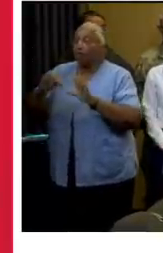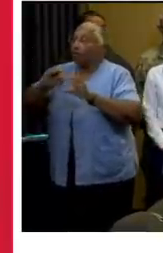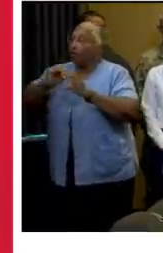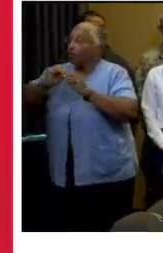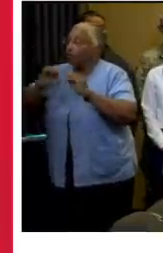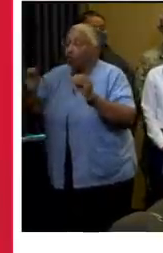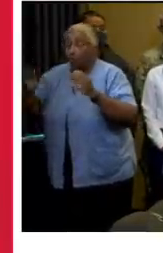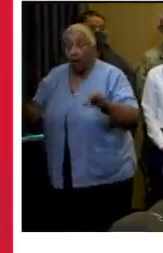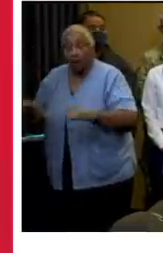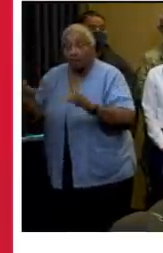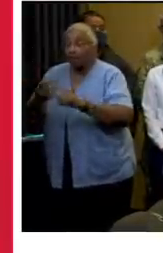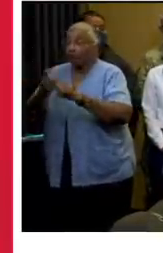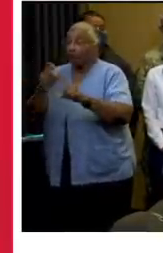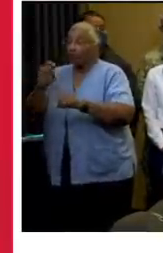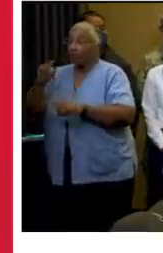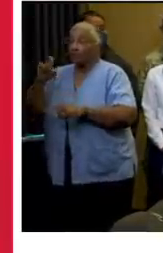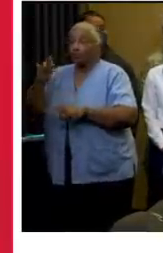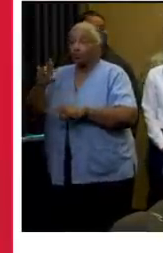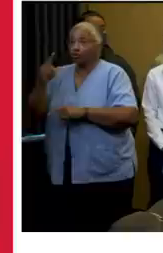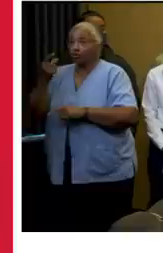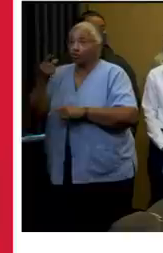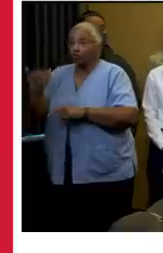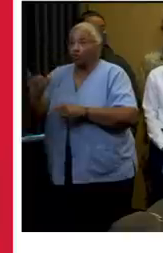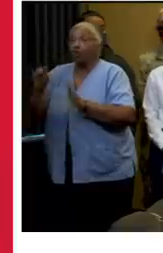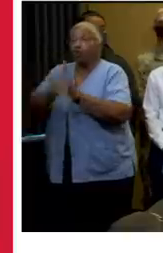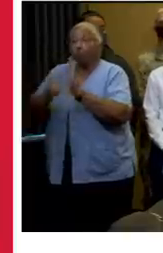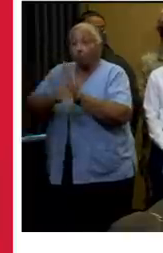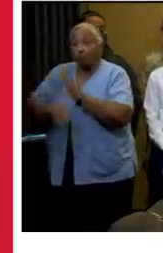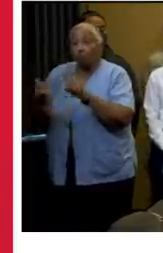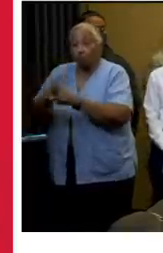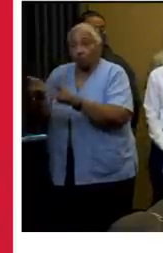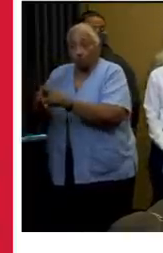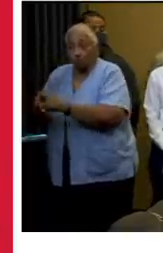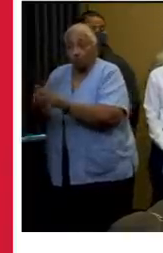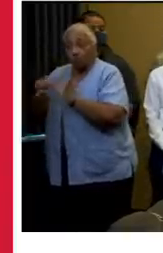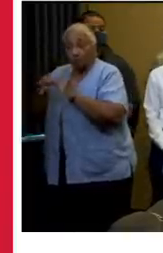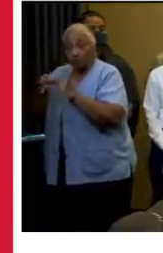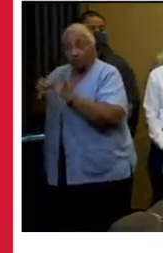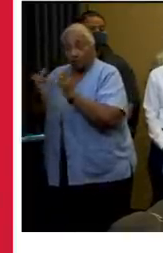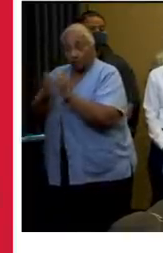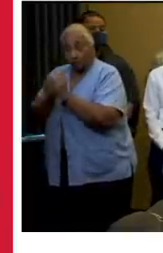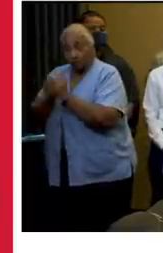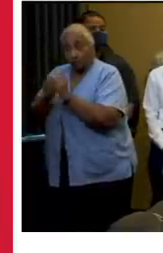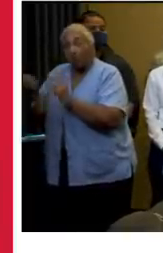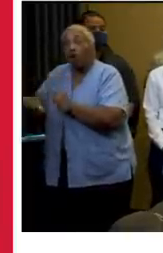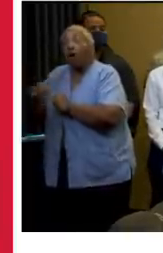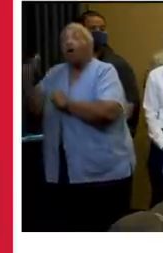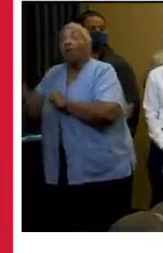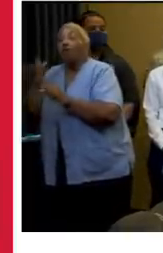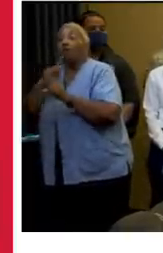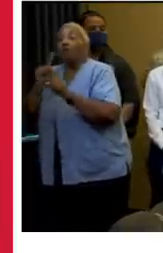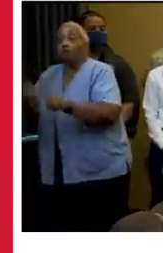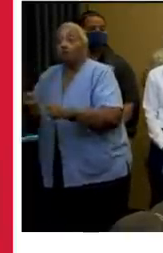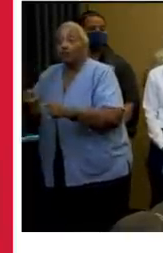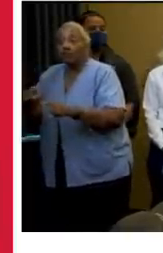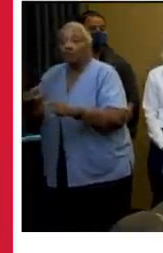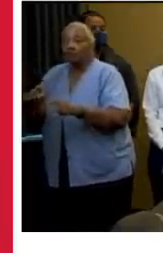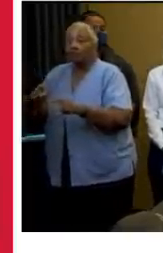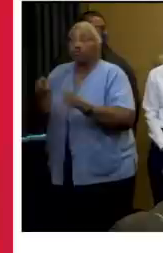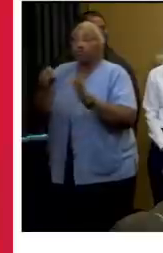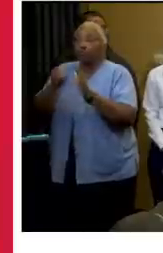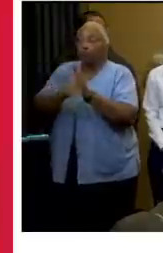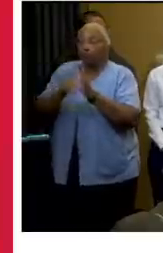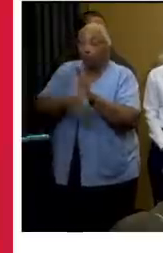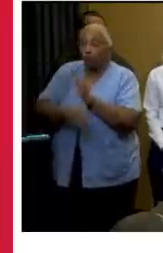no activity from Inter-G New Orleans at this time. Also, as it relates to other responses, the New Orleans Fire